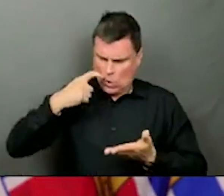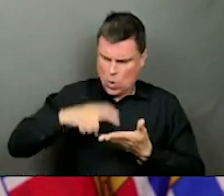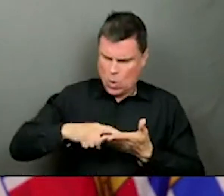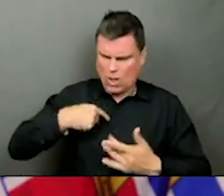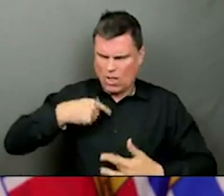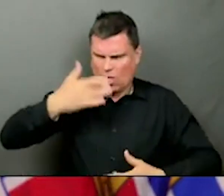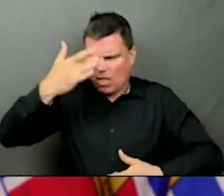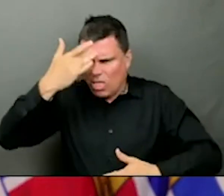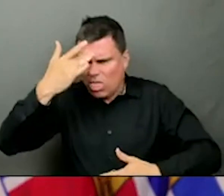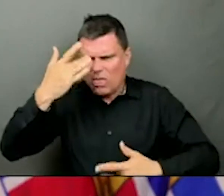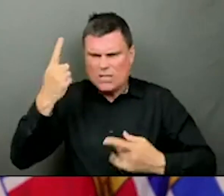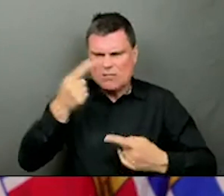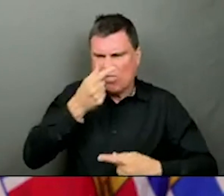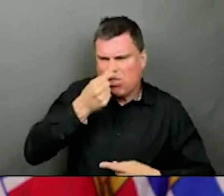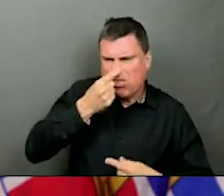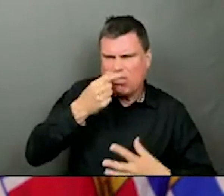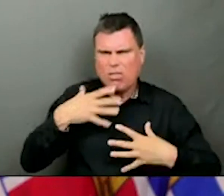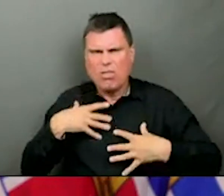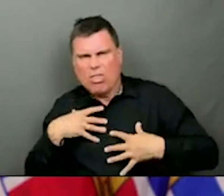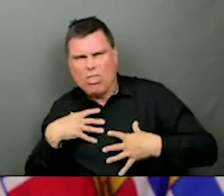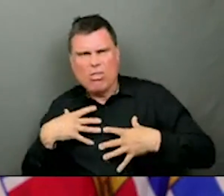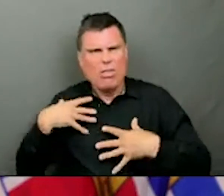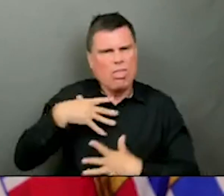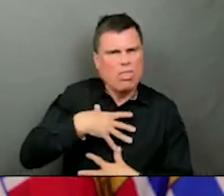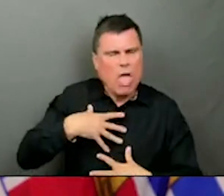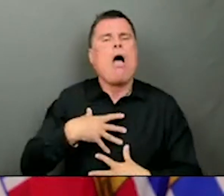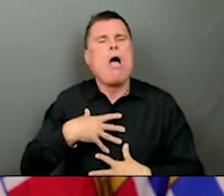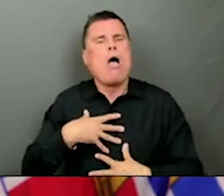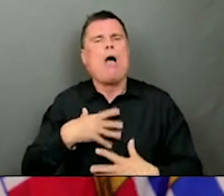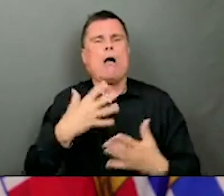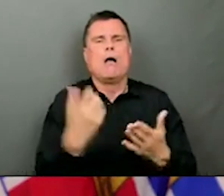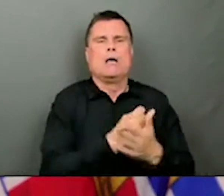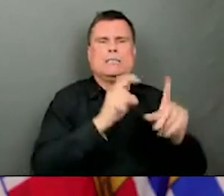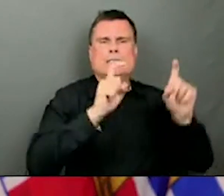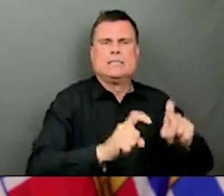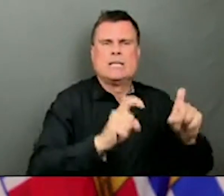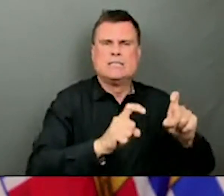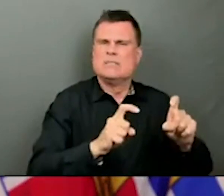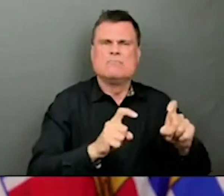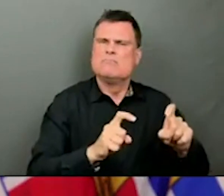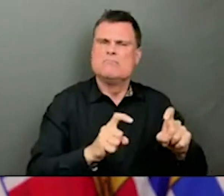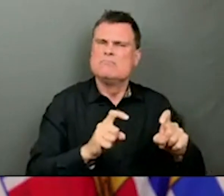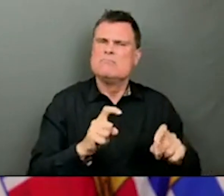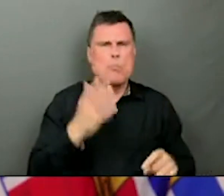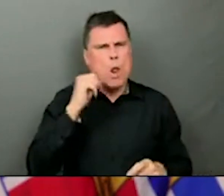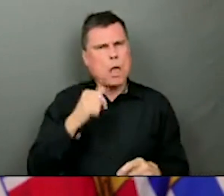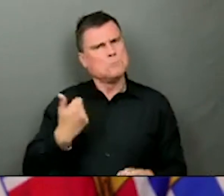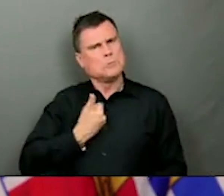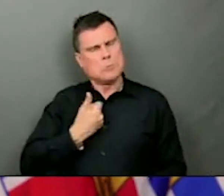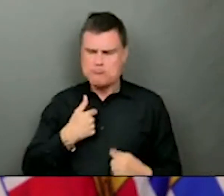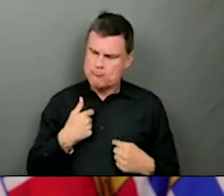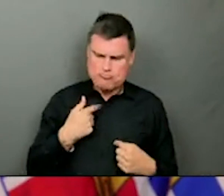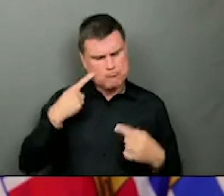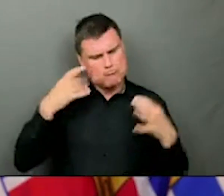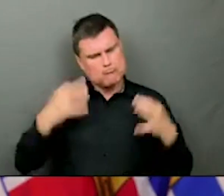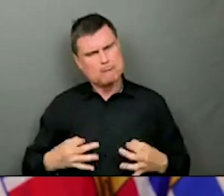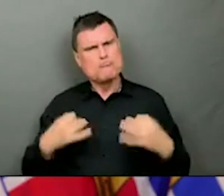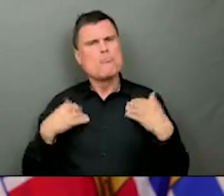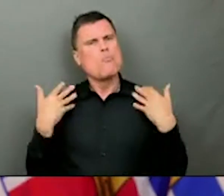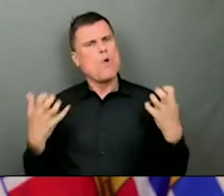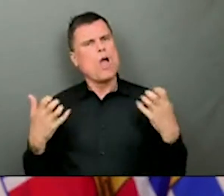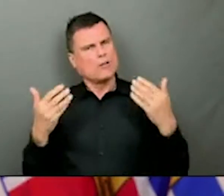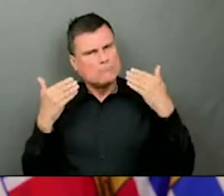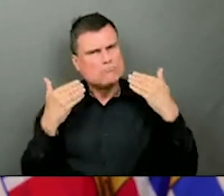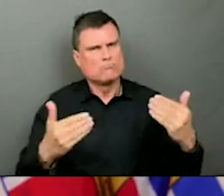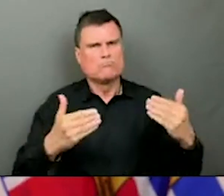is if you have any concerns, get tested and we have testing available for people everywhere. Whether there's going to be a fourth wave,